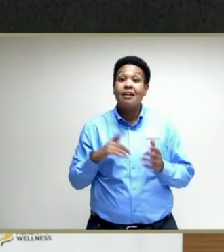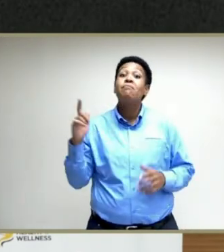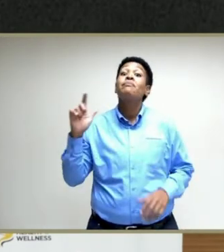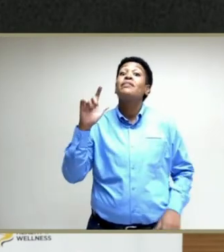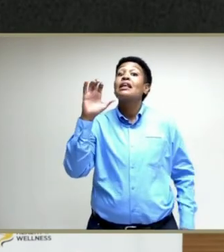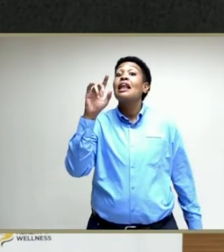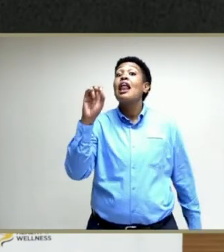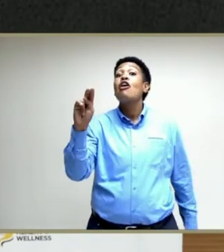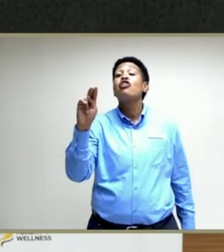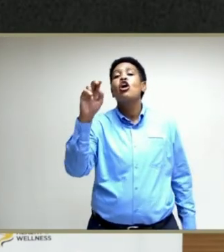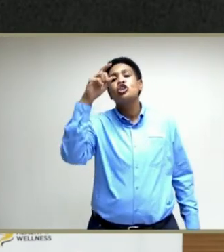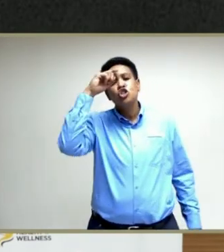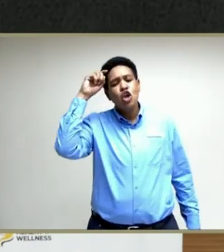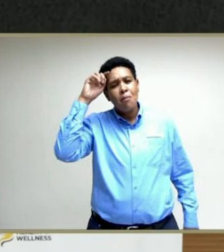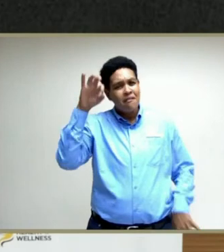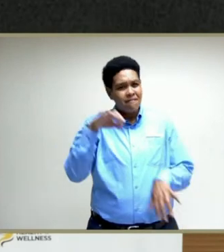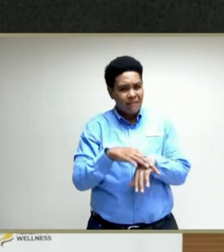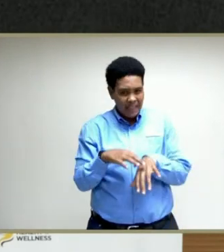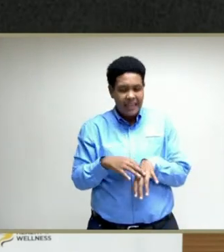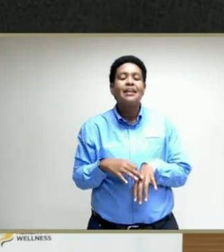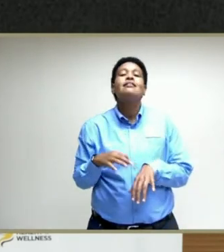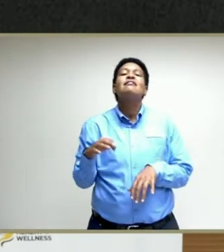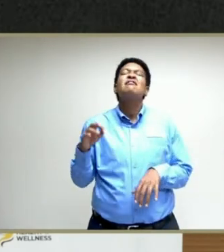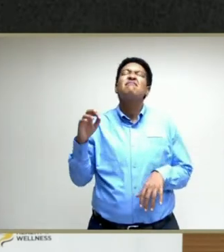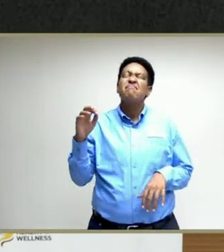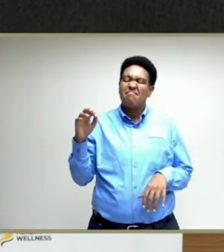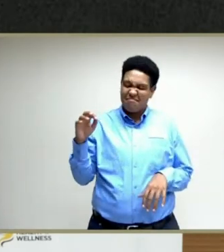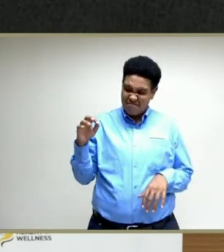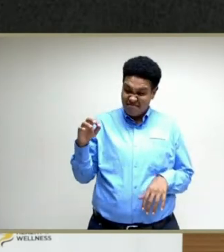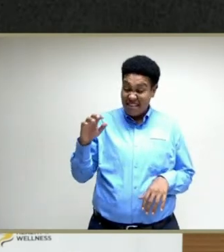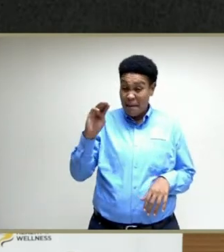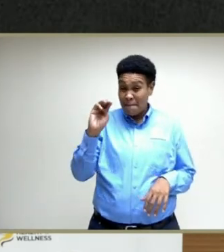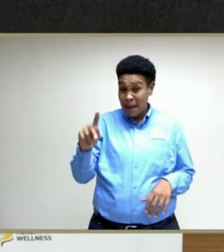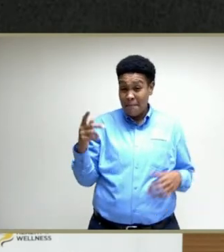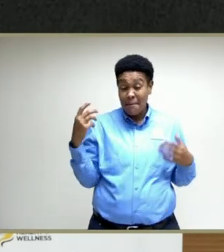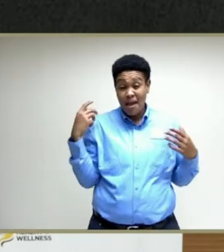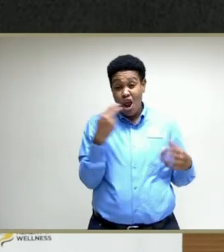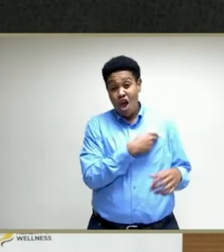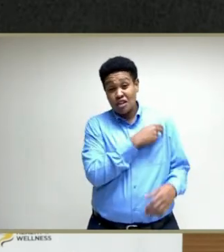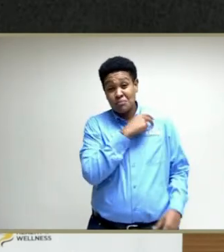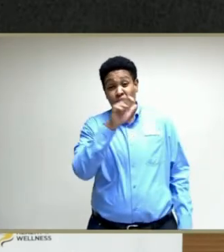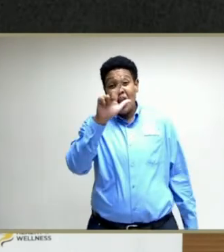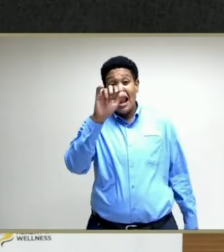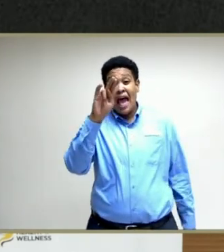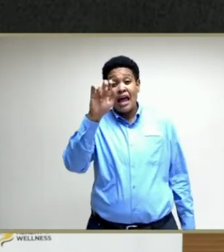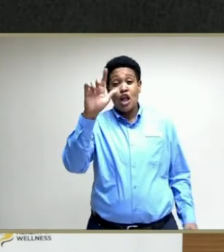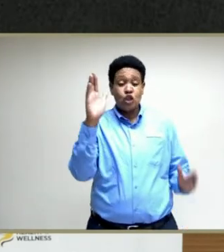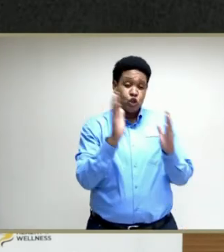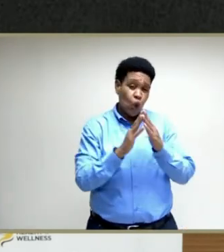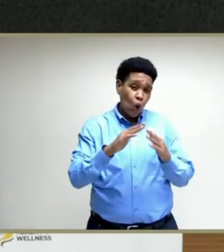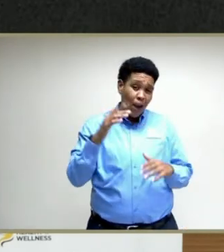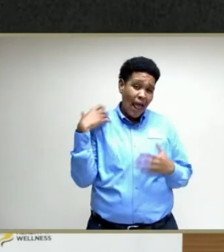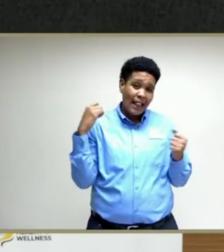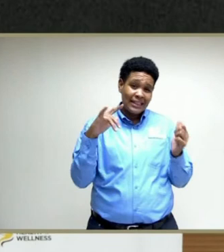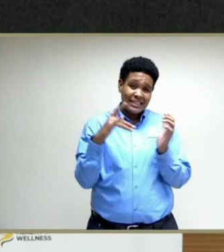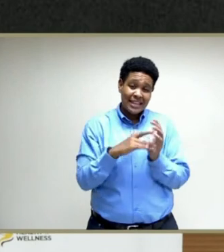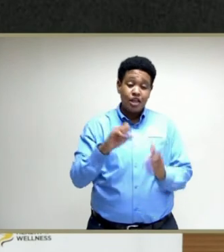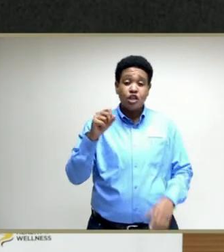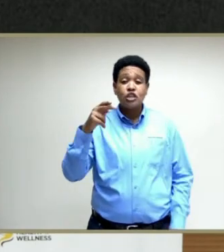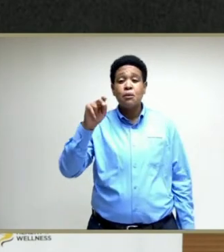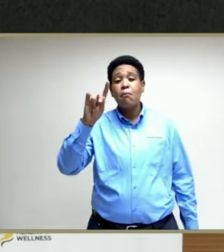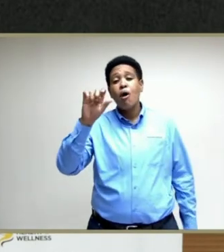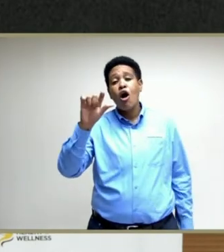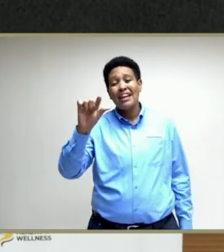Center, Maypen Hospital, Lionel Town Health Center, Spaulding, Frankfield, and Thompson Town.